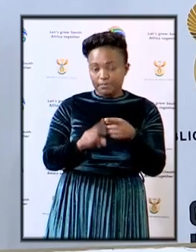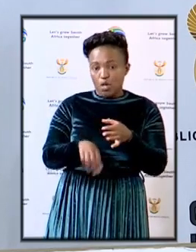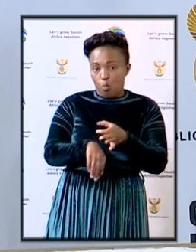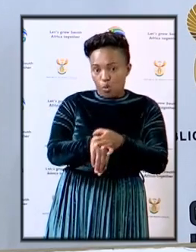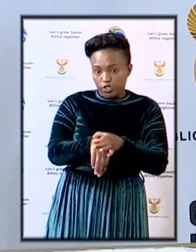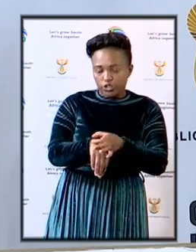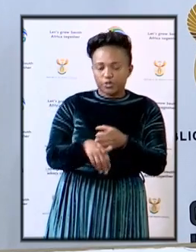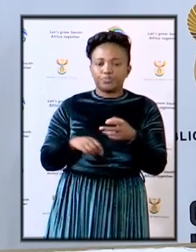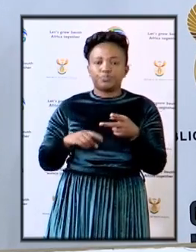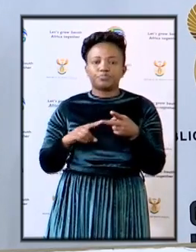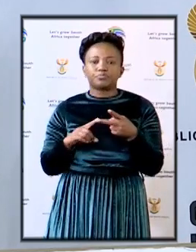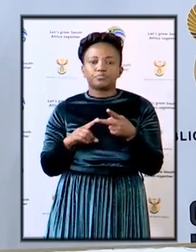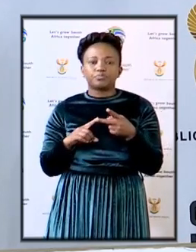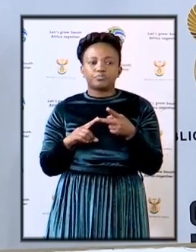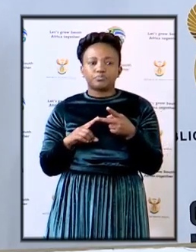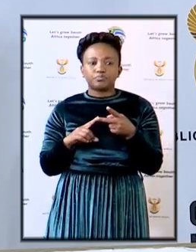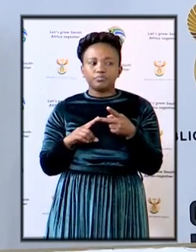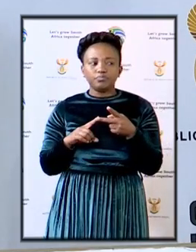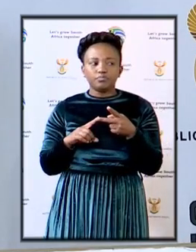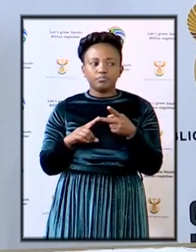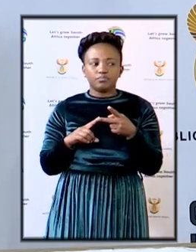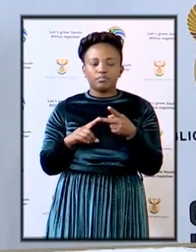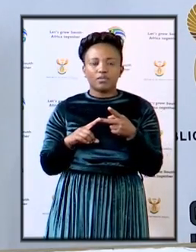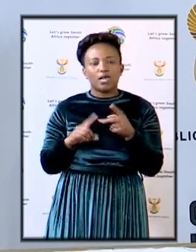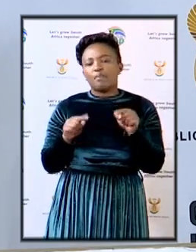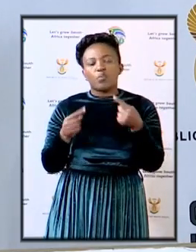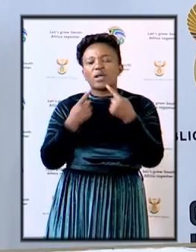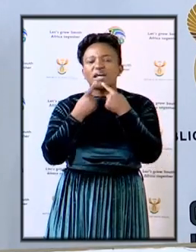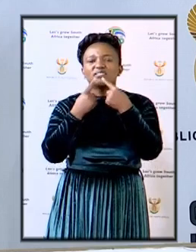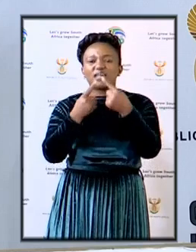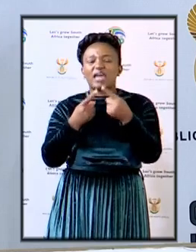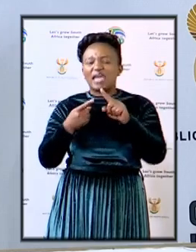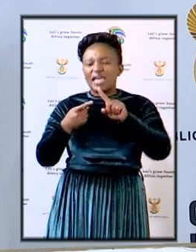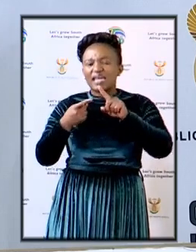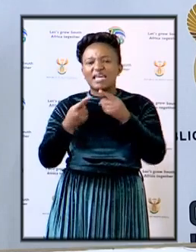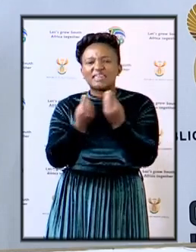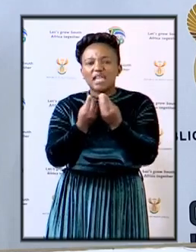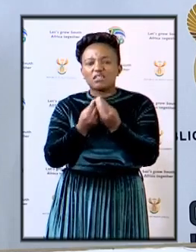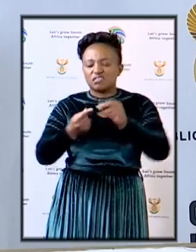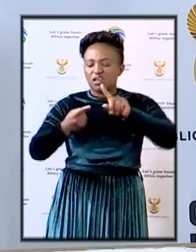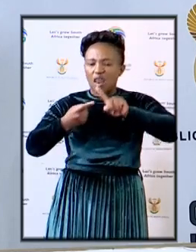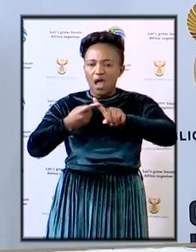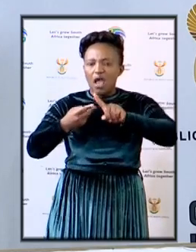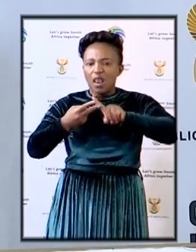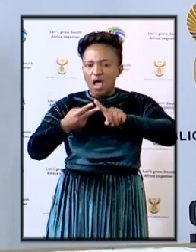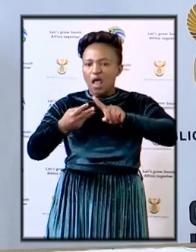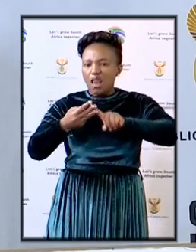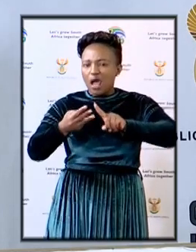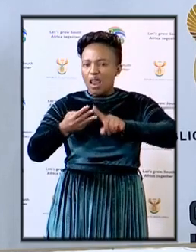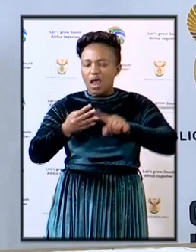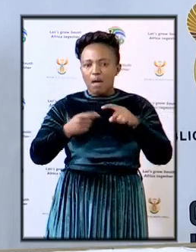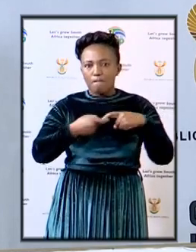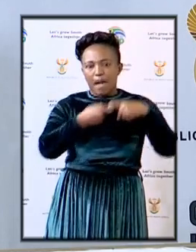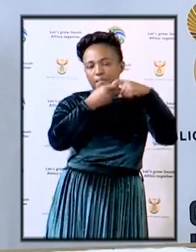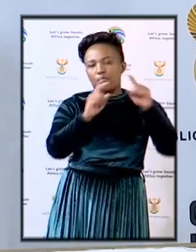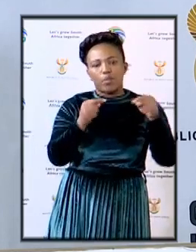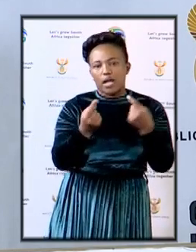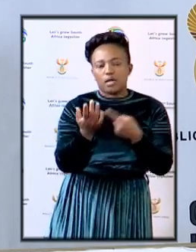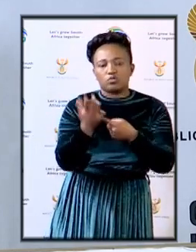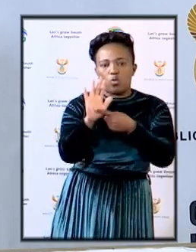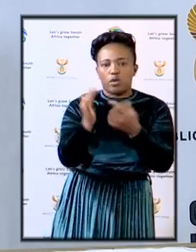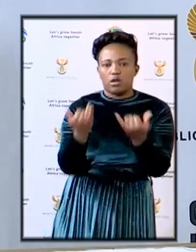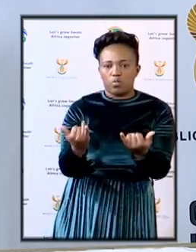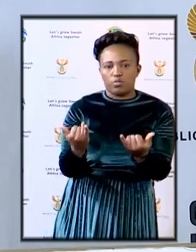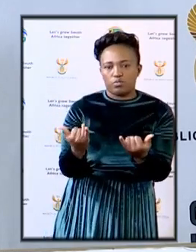we will obviously not at this stage be revealing all item by item that shall have been seized it's a matter that